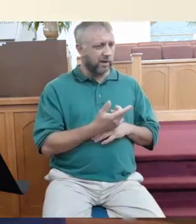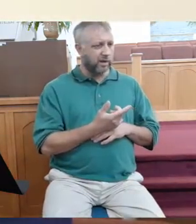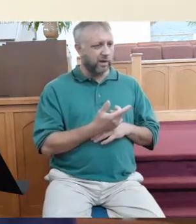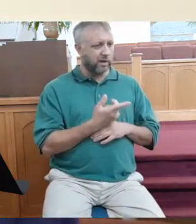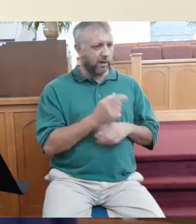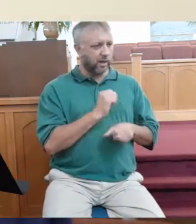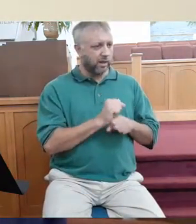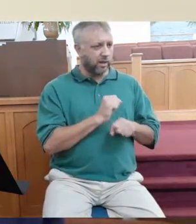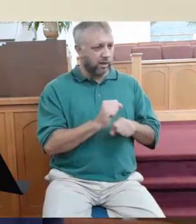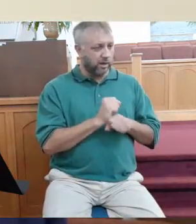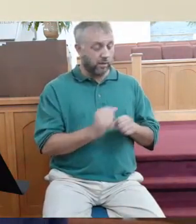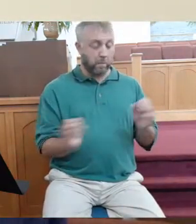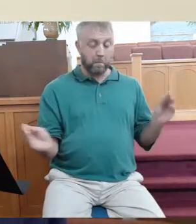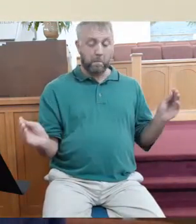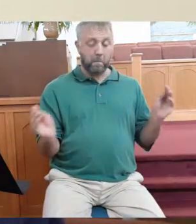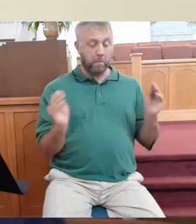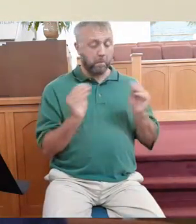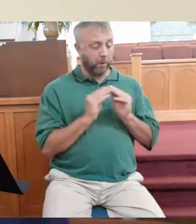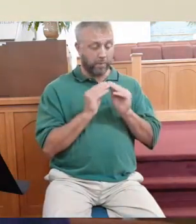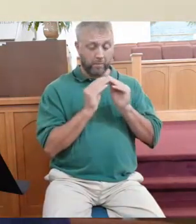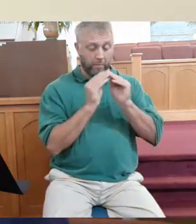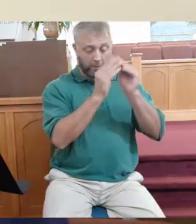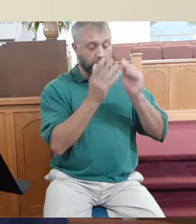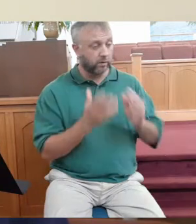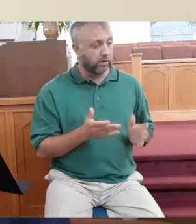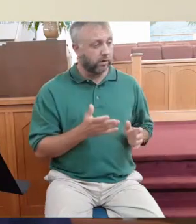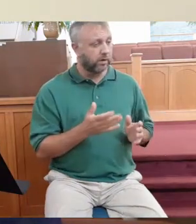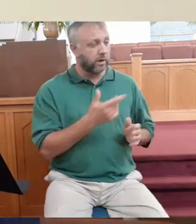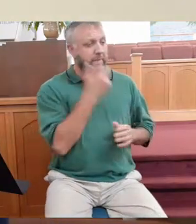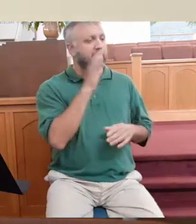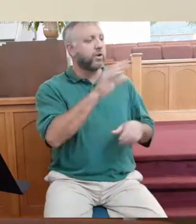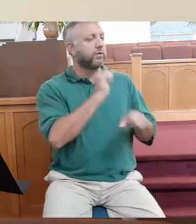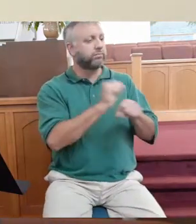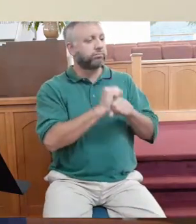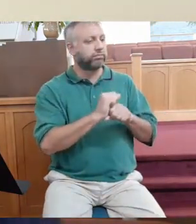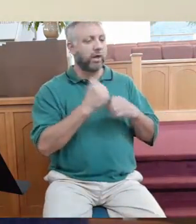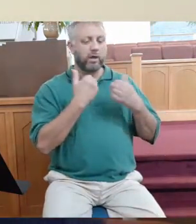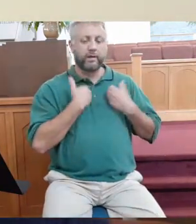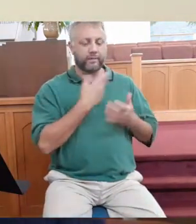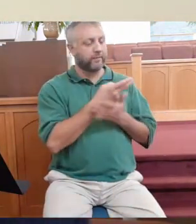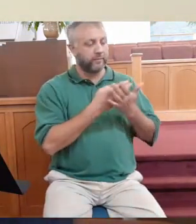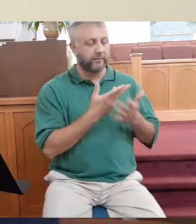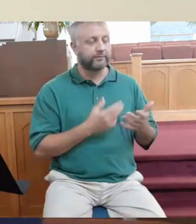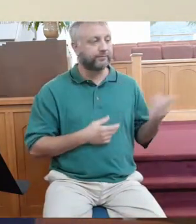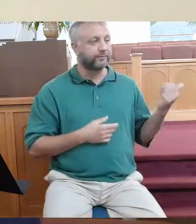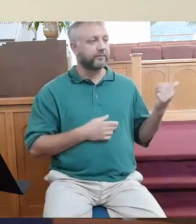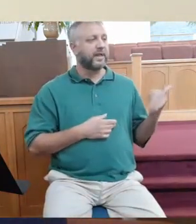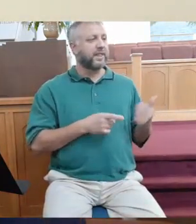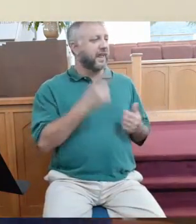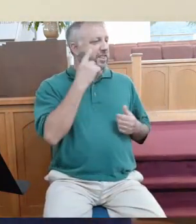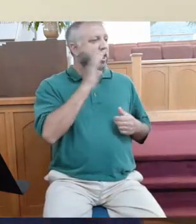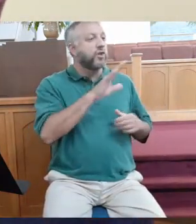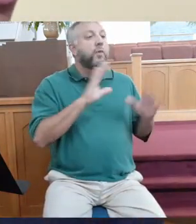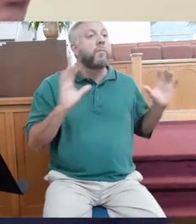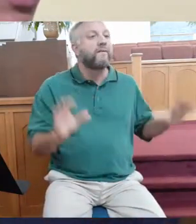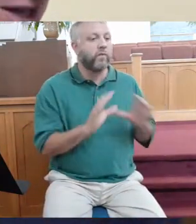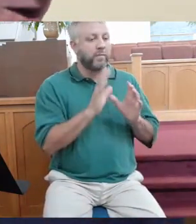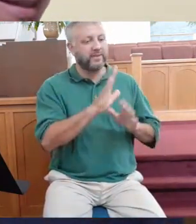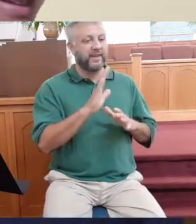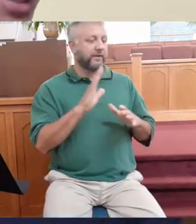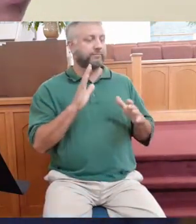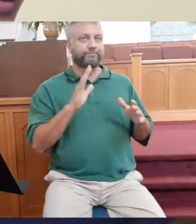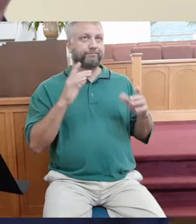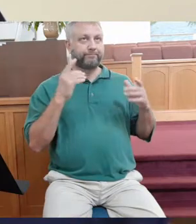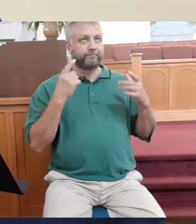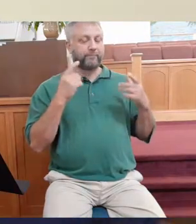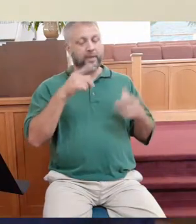Because they felt that their performance owed it to them. Let me talk to you just briefly about the performance trap. I don't know what else to